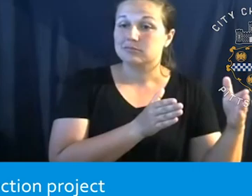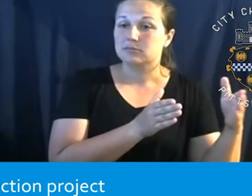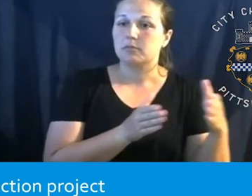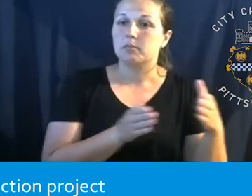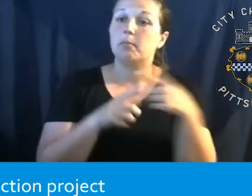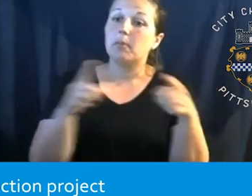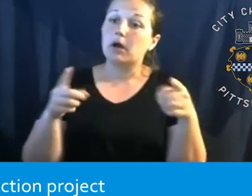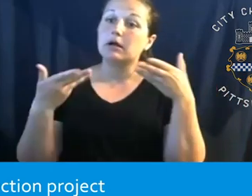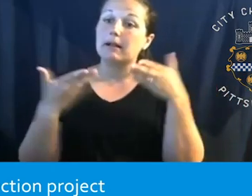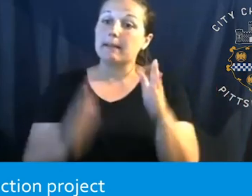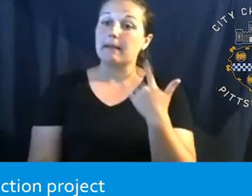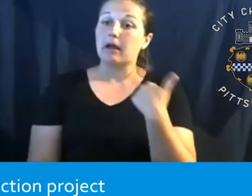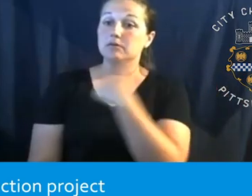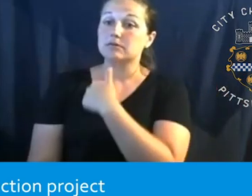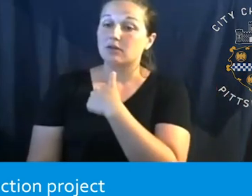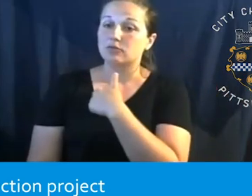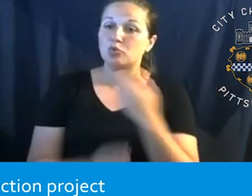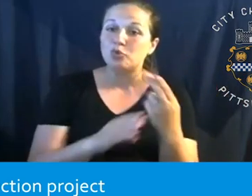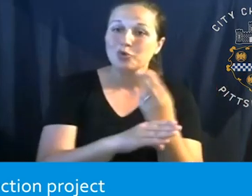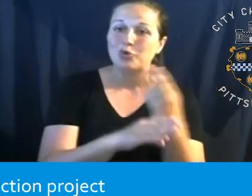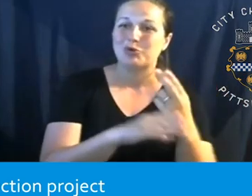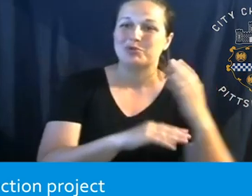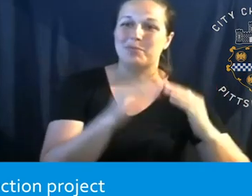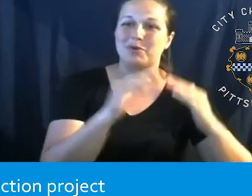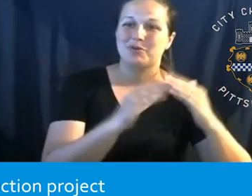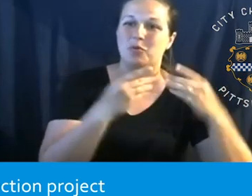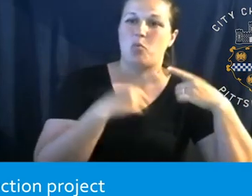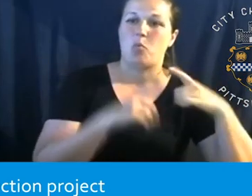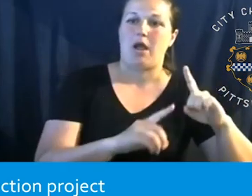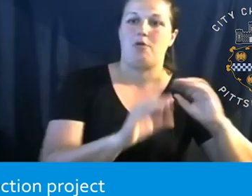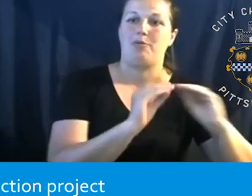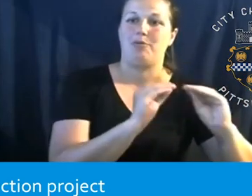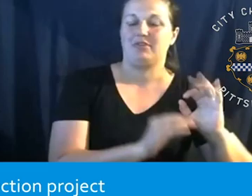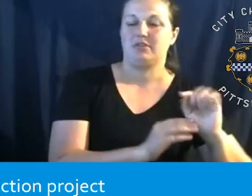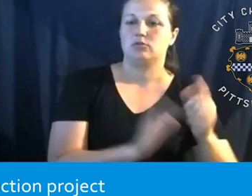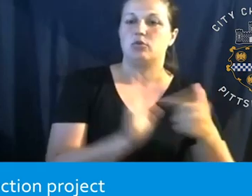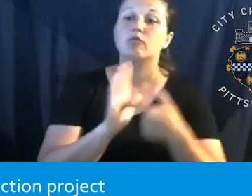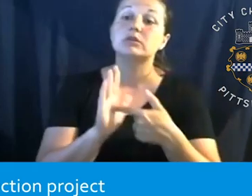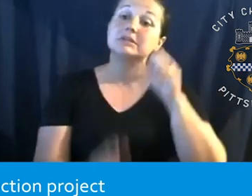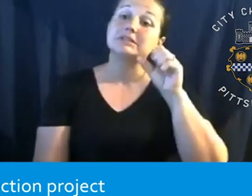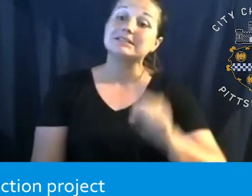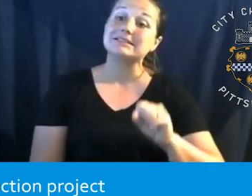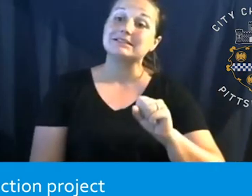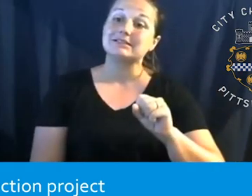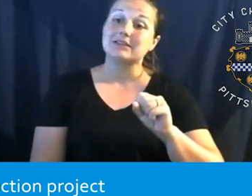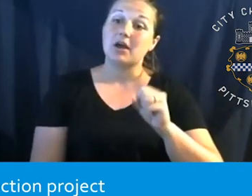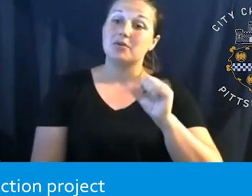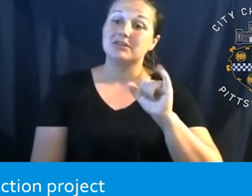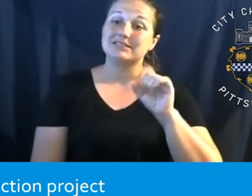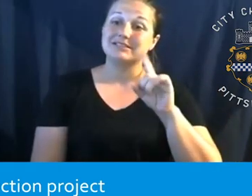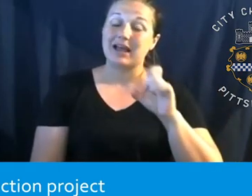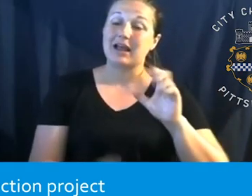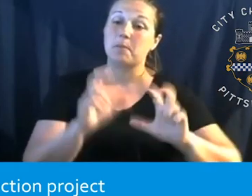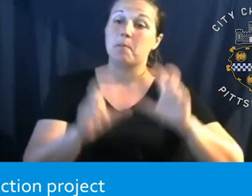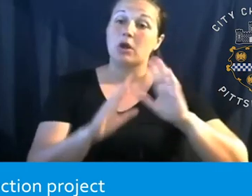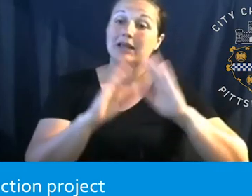during a portion of the construction. So some examples of this would be, um, Southside market house work, um, work at McKee,